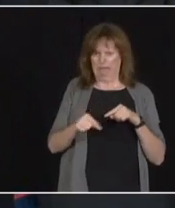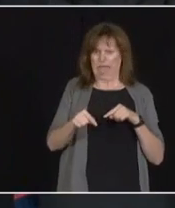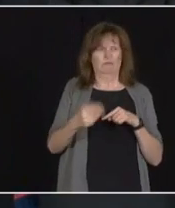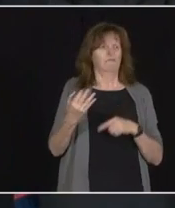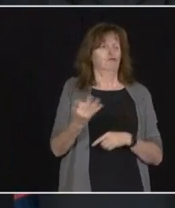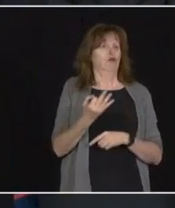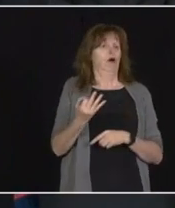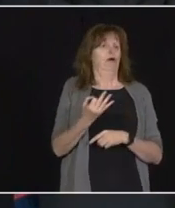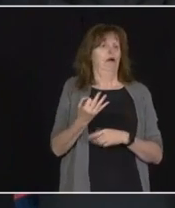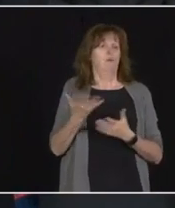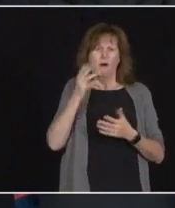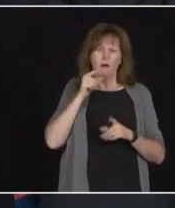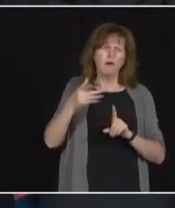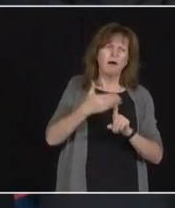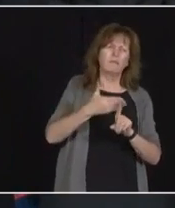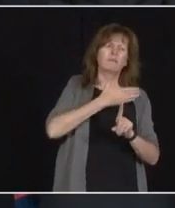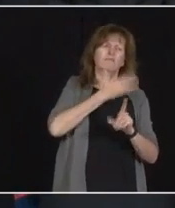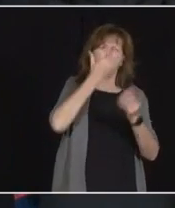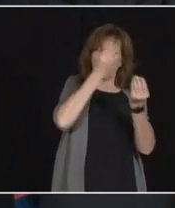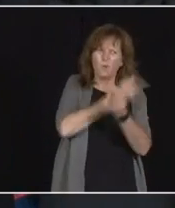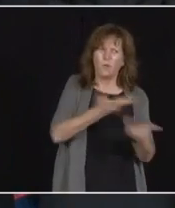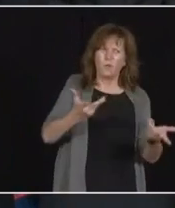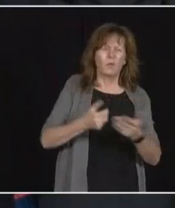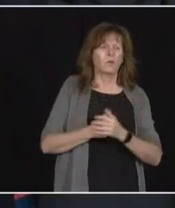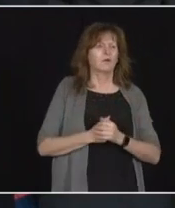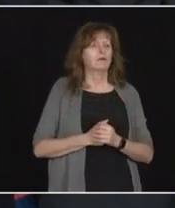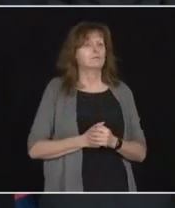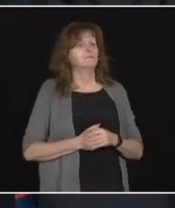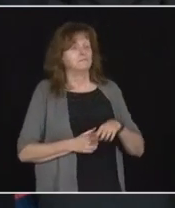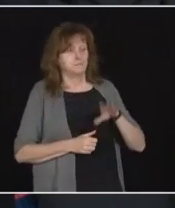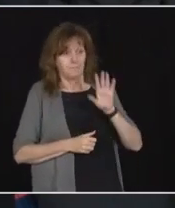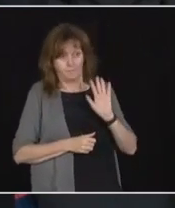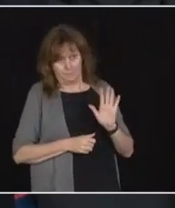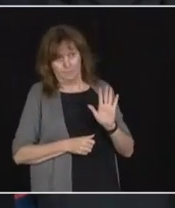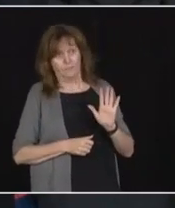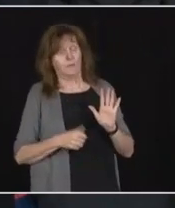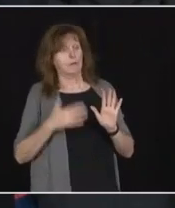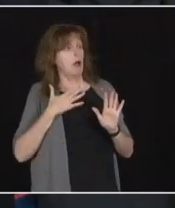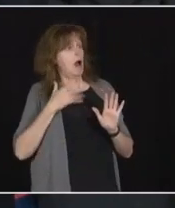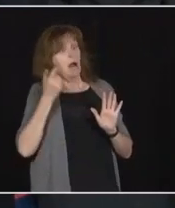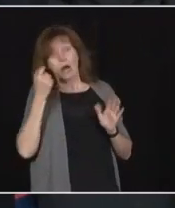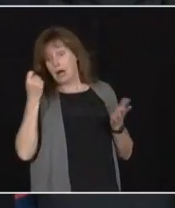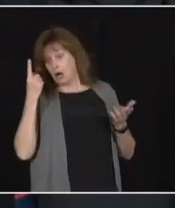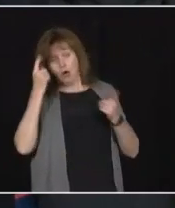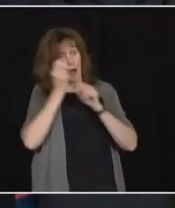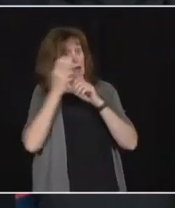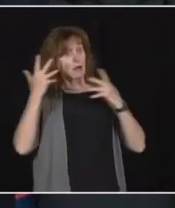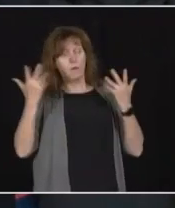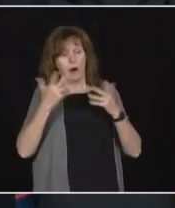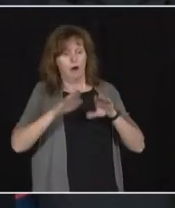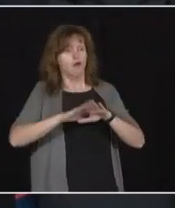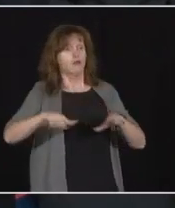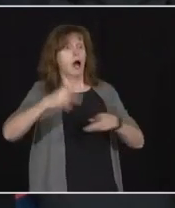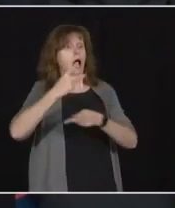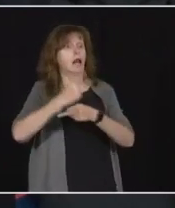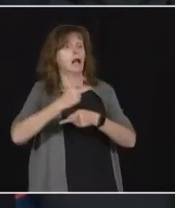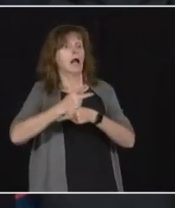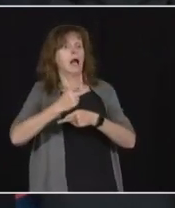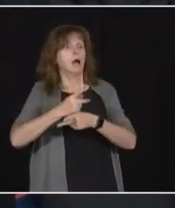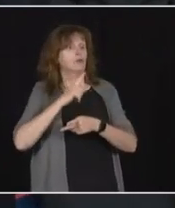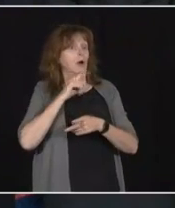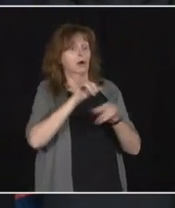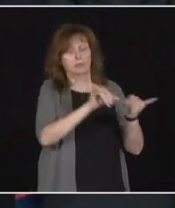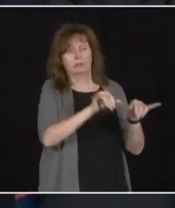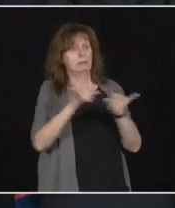that information before? What I understand, the child care protocols are relatively the same as the emergency services ones